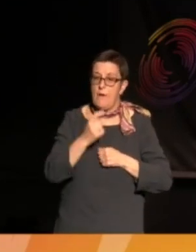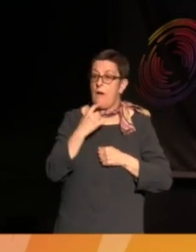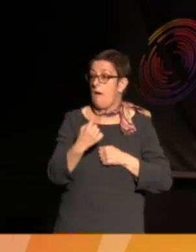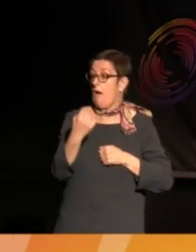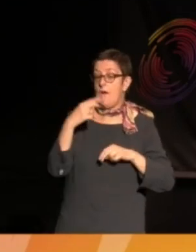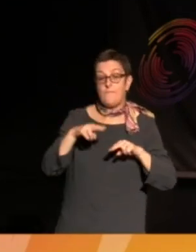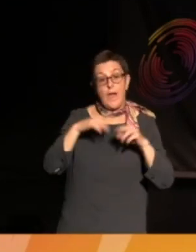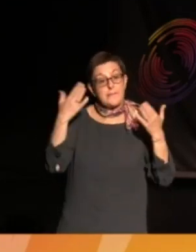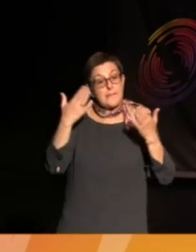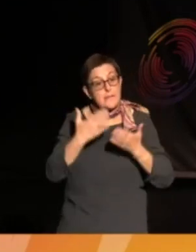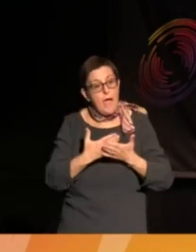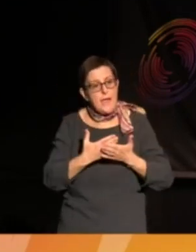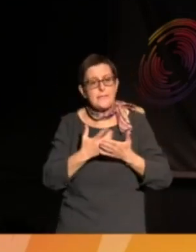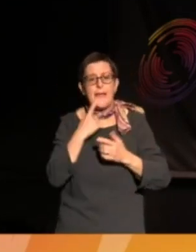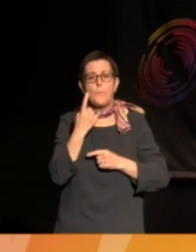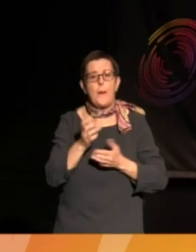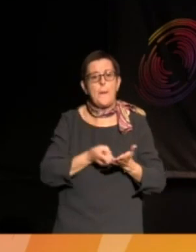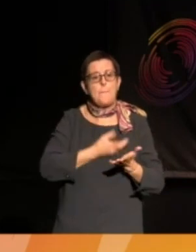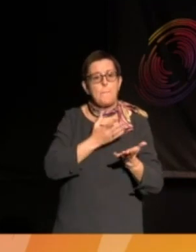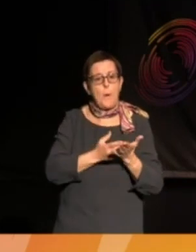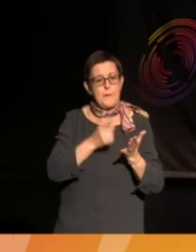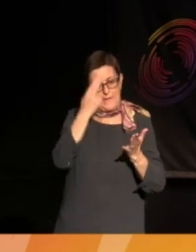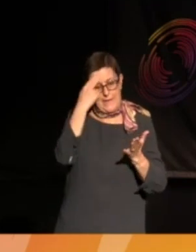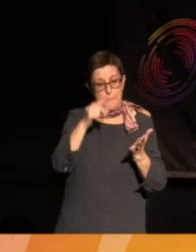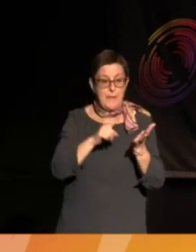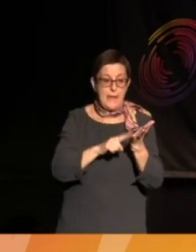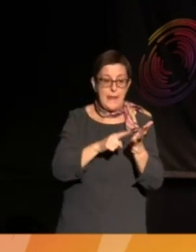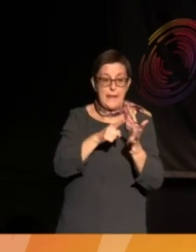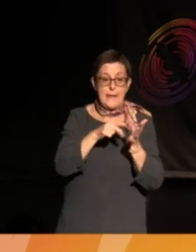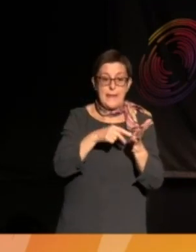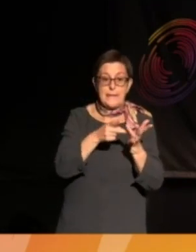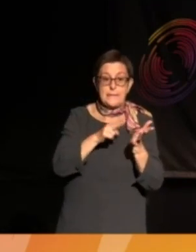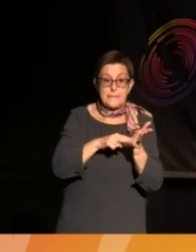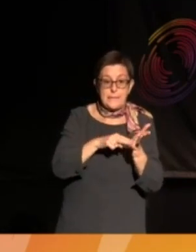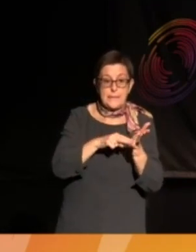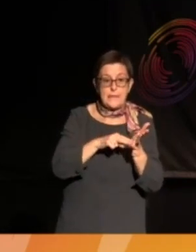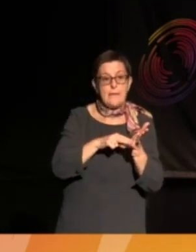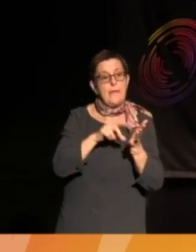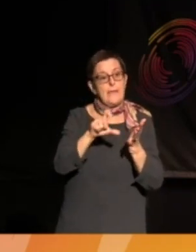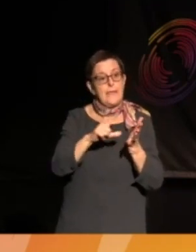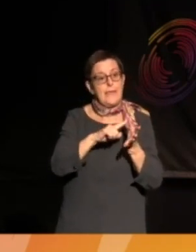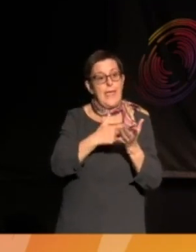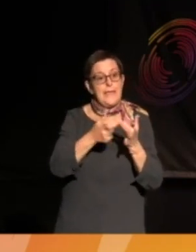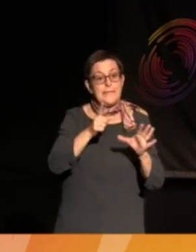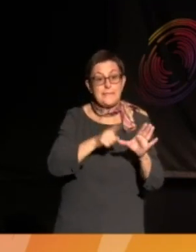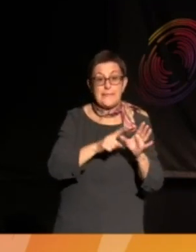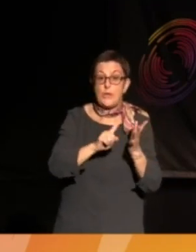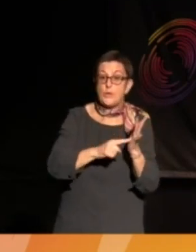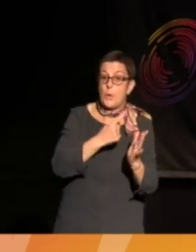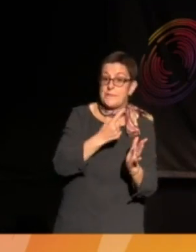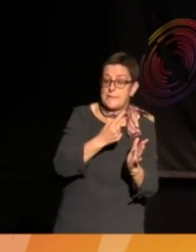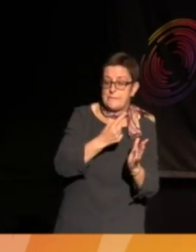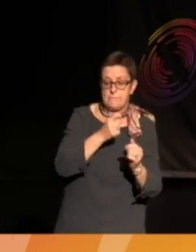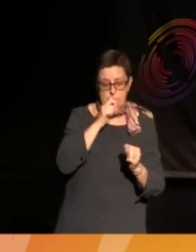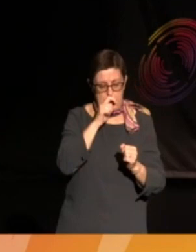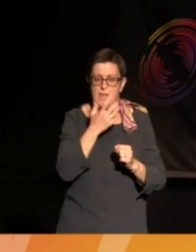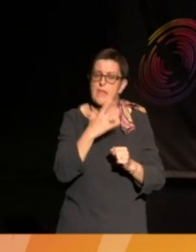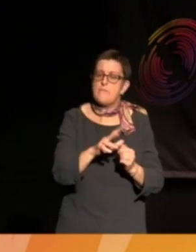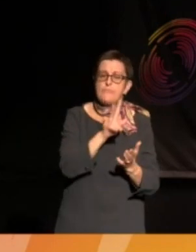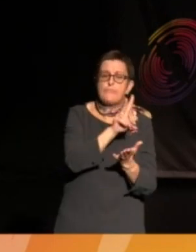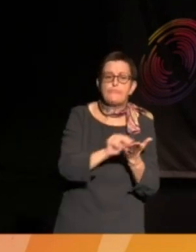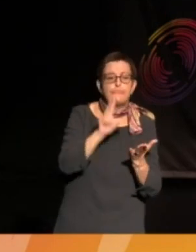Johnson, and he read a poem from the 70s and from the 80s and from the 90s speaking of the